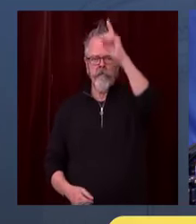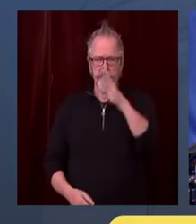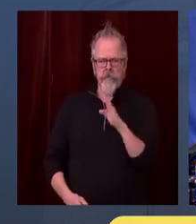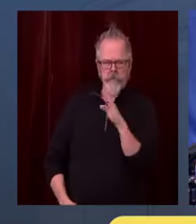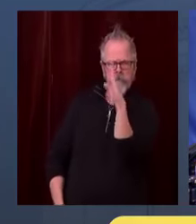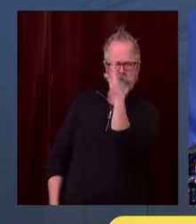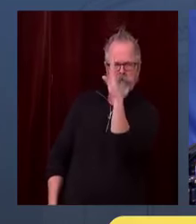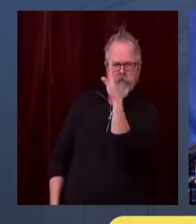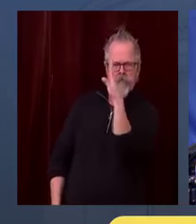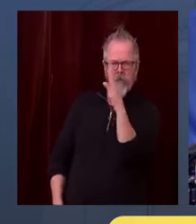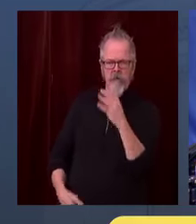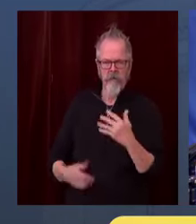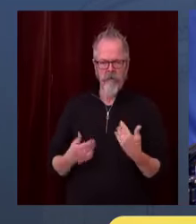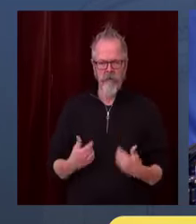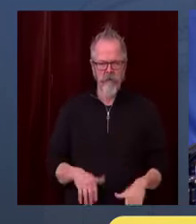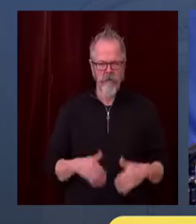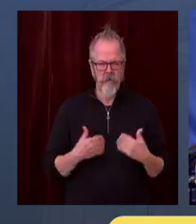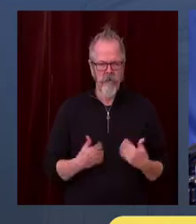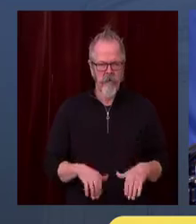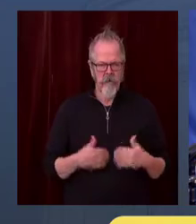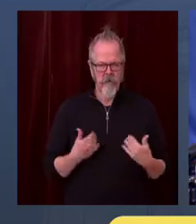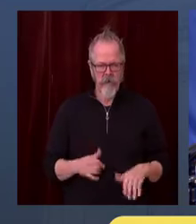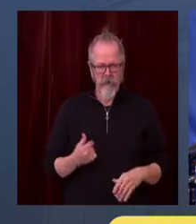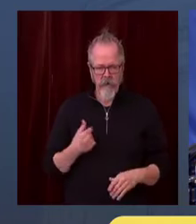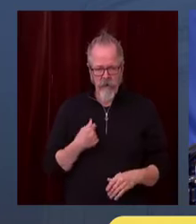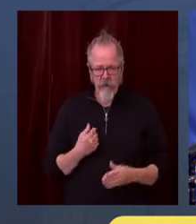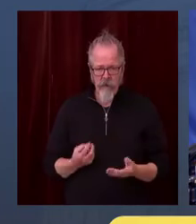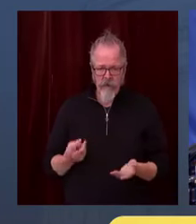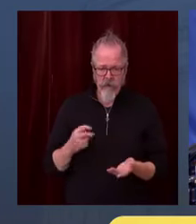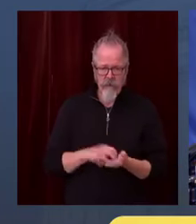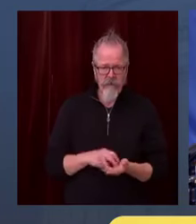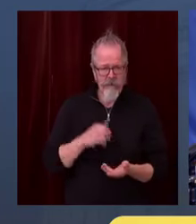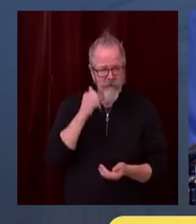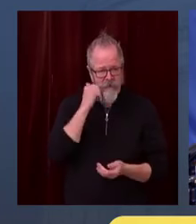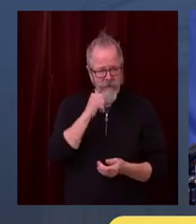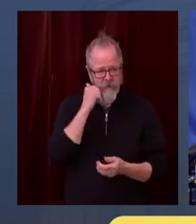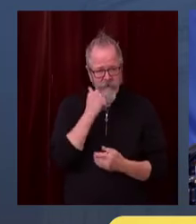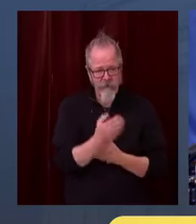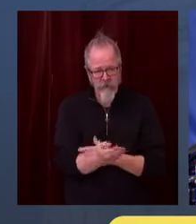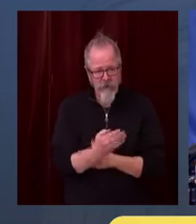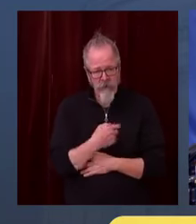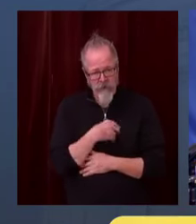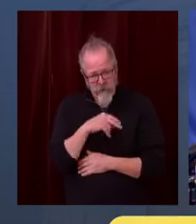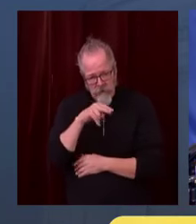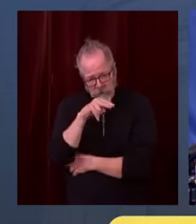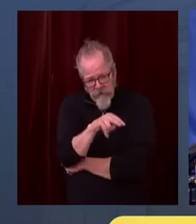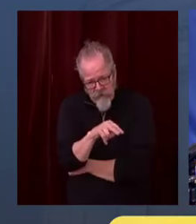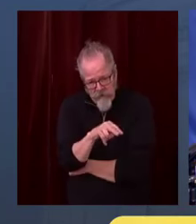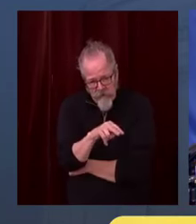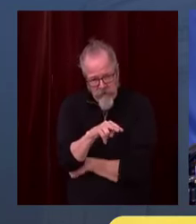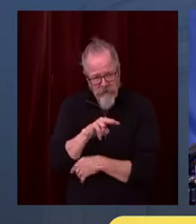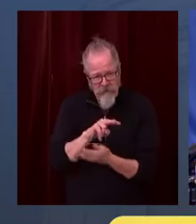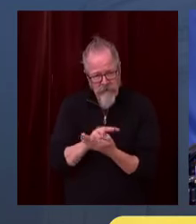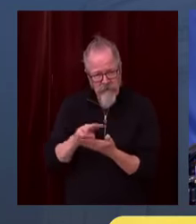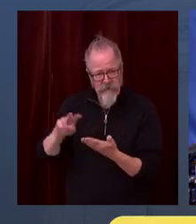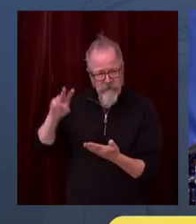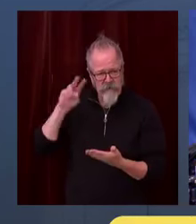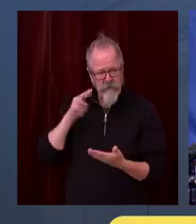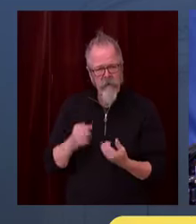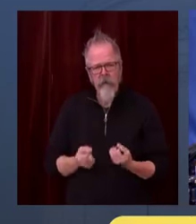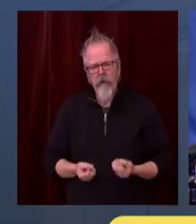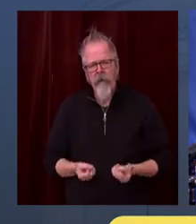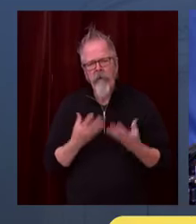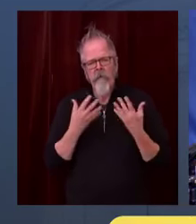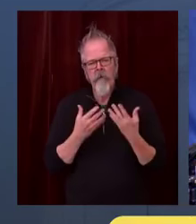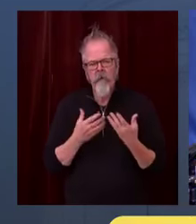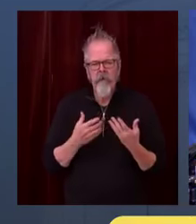daily numbers of 600 just a few weeks ago, and I was 2,200 this morning. So this is an explosive situation that we're in.